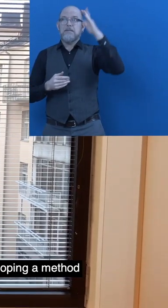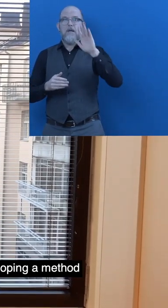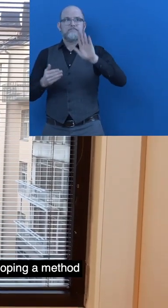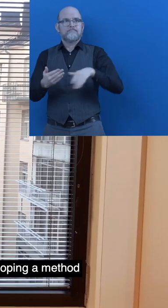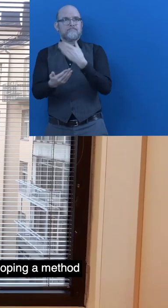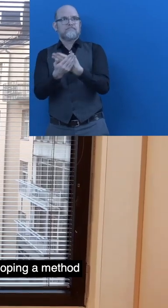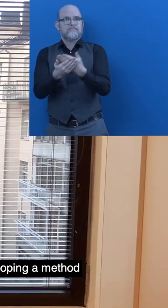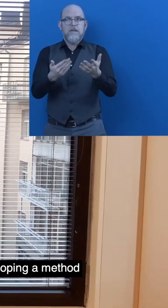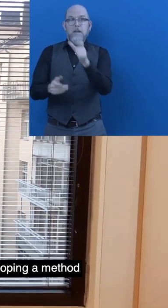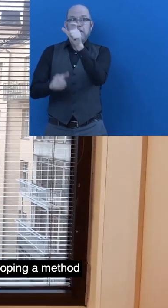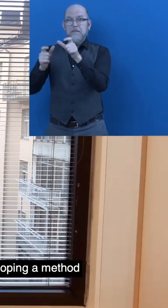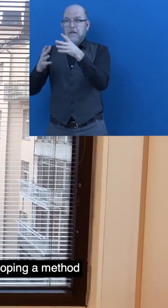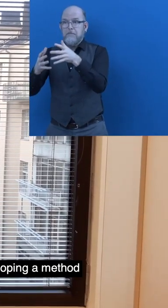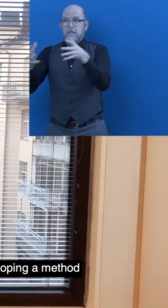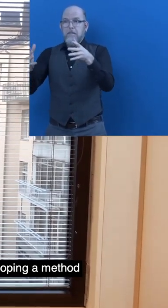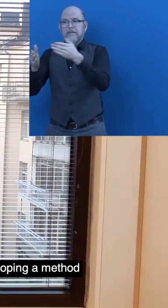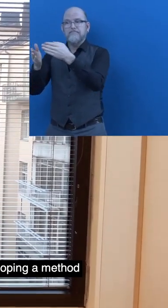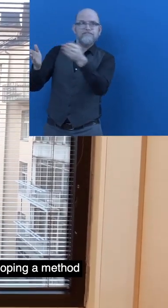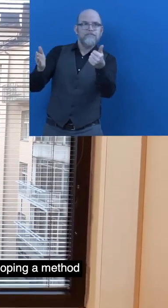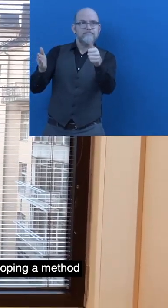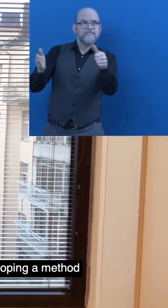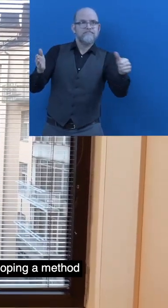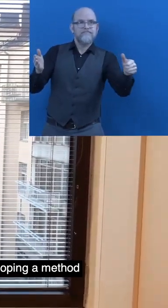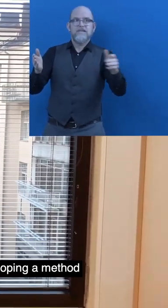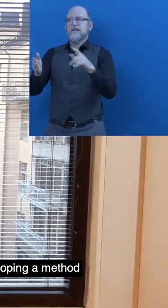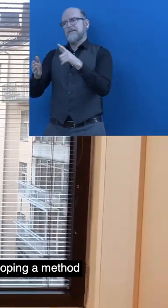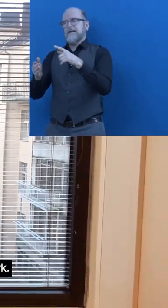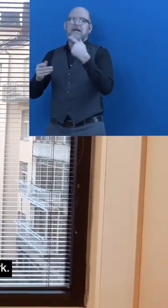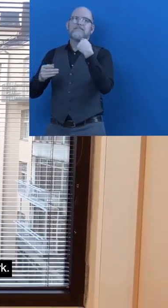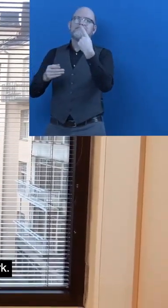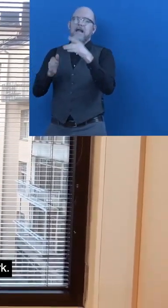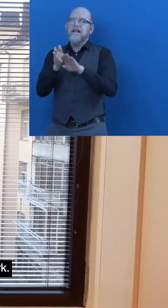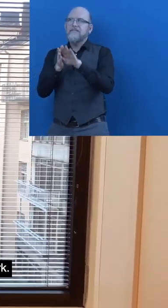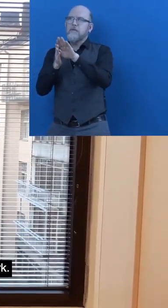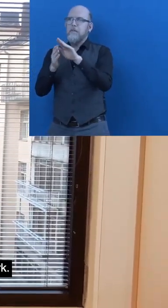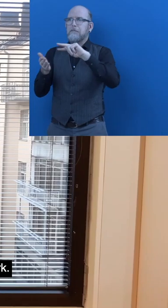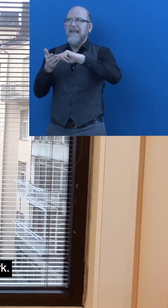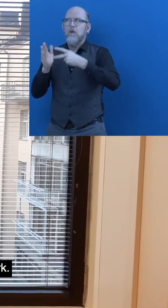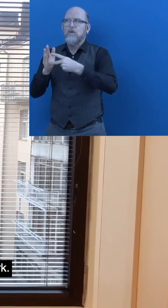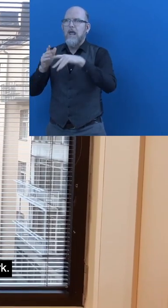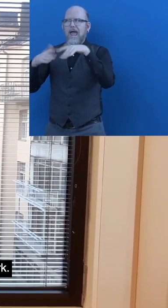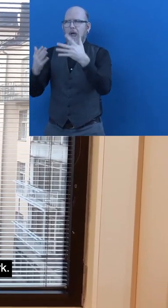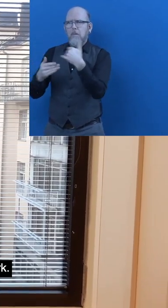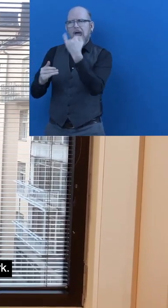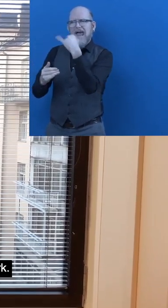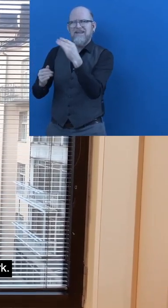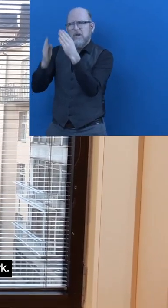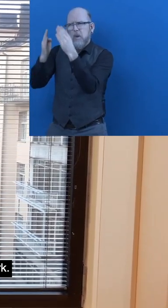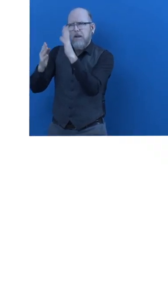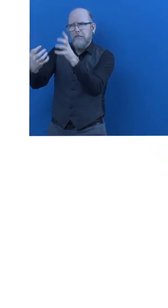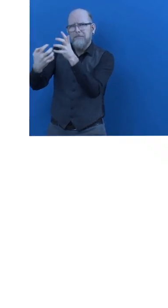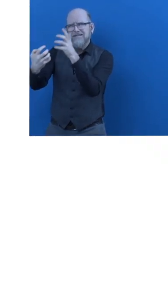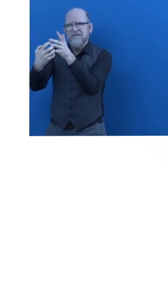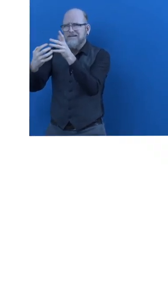larger amount of service users and we are also developing a method to find even more individualized paths to work.